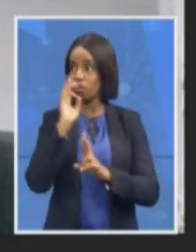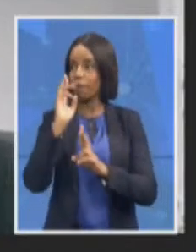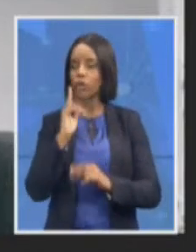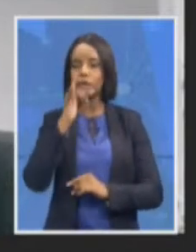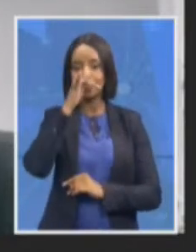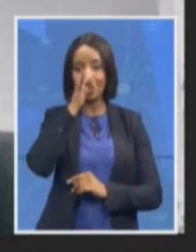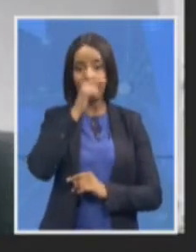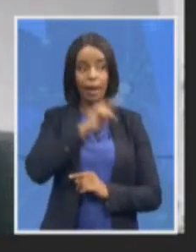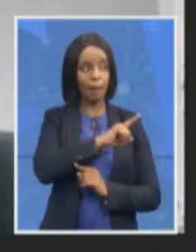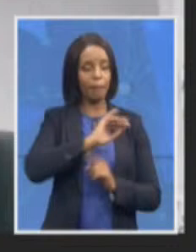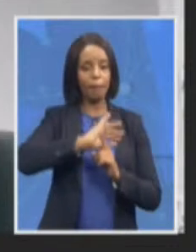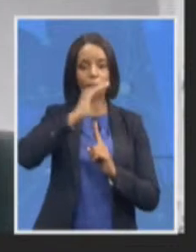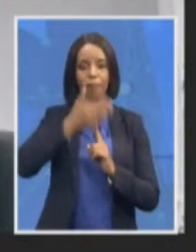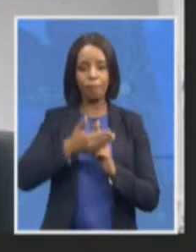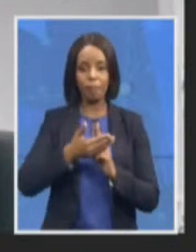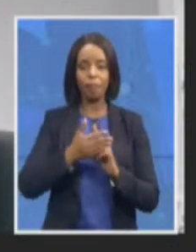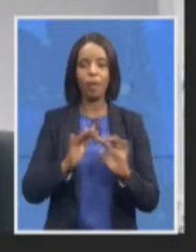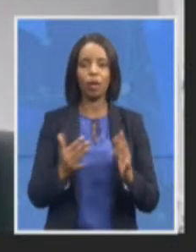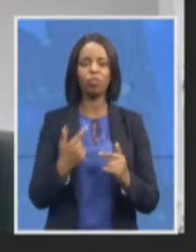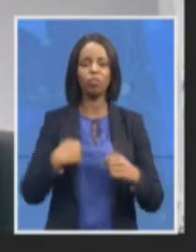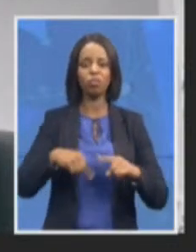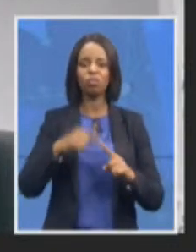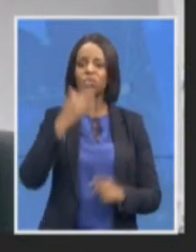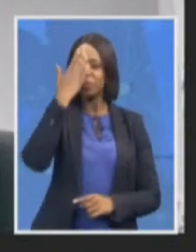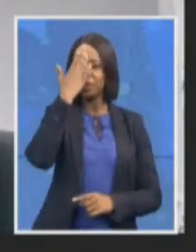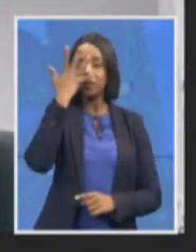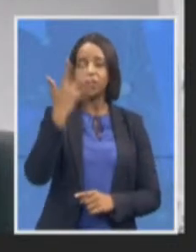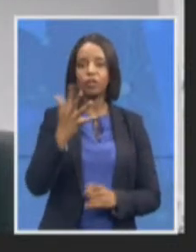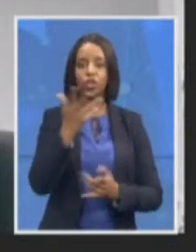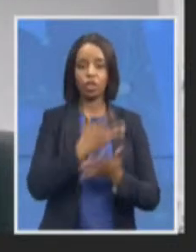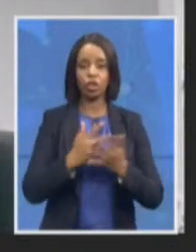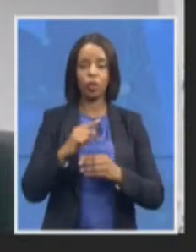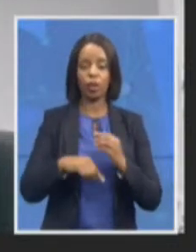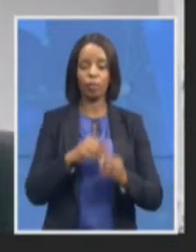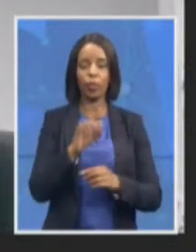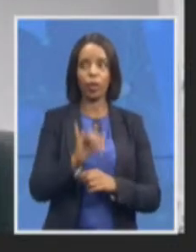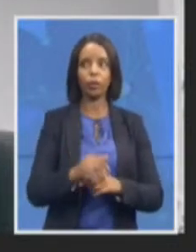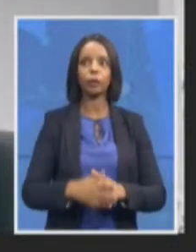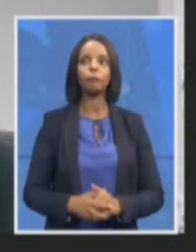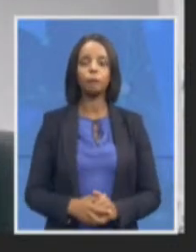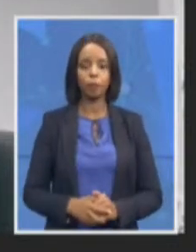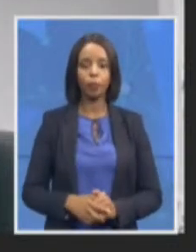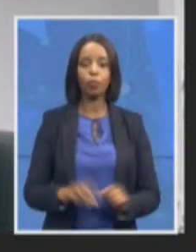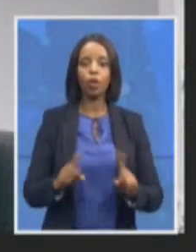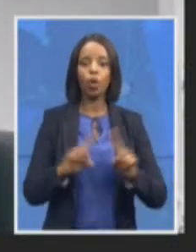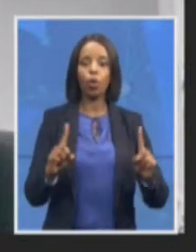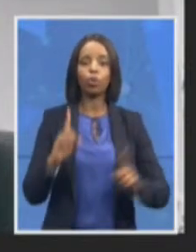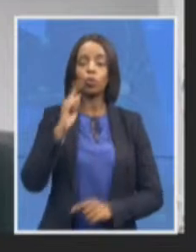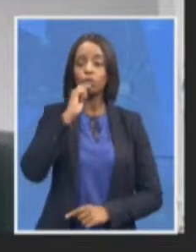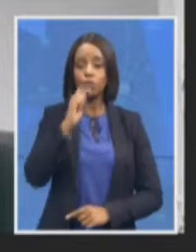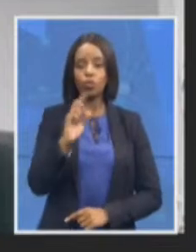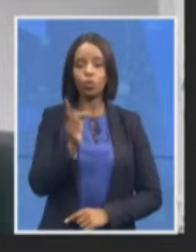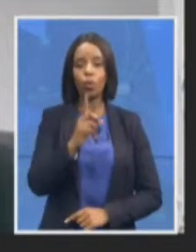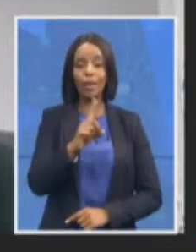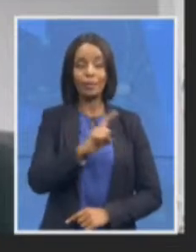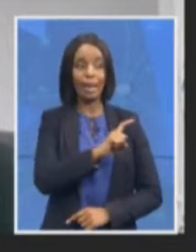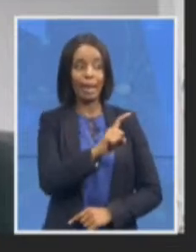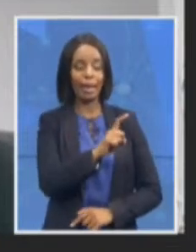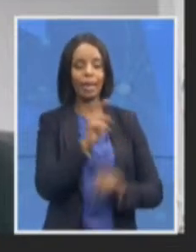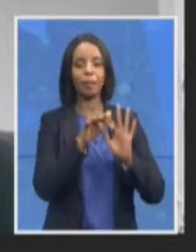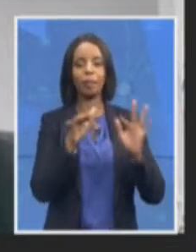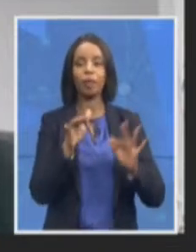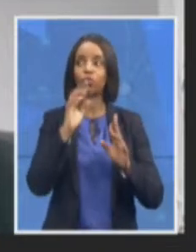the reality is that the need to protect whistleblowers is a crisis in this country and we really need